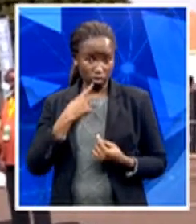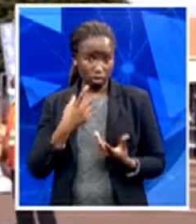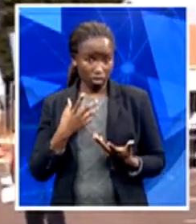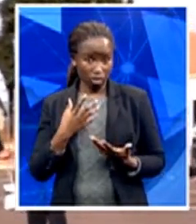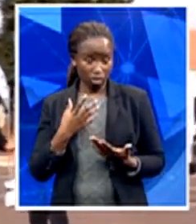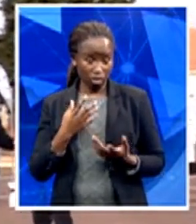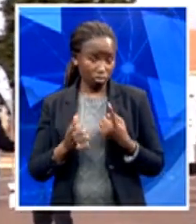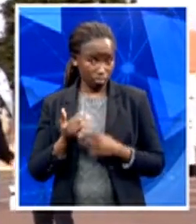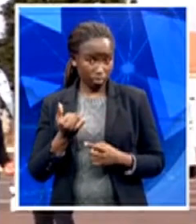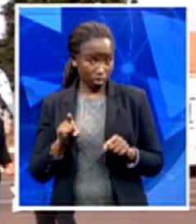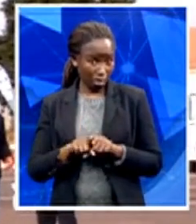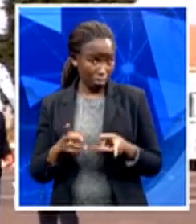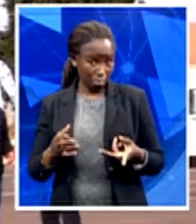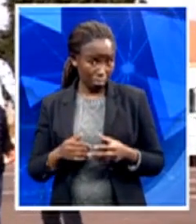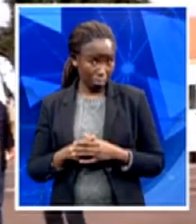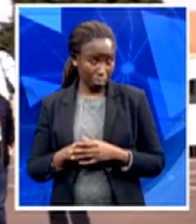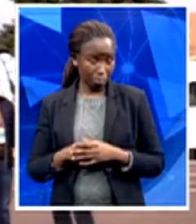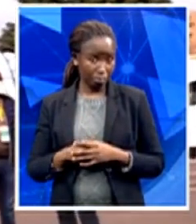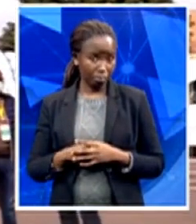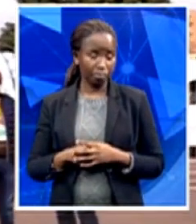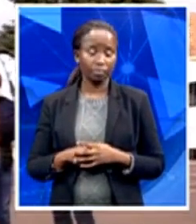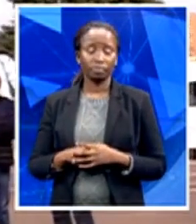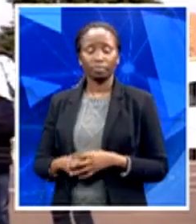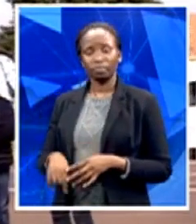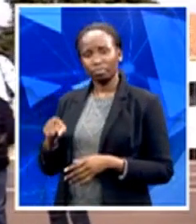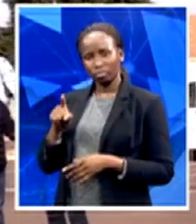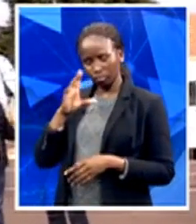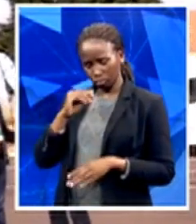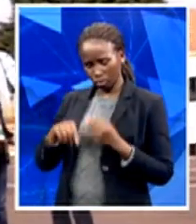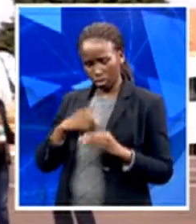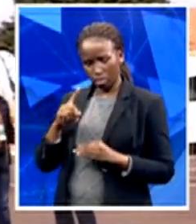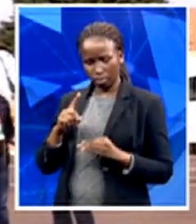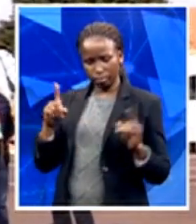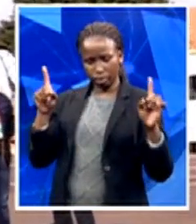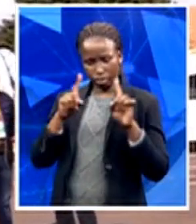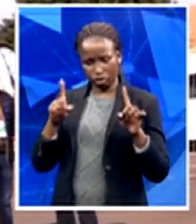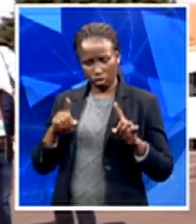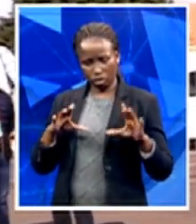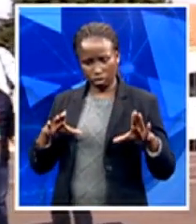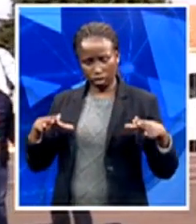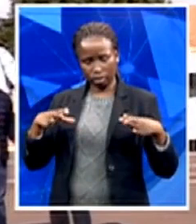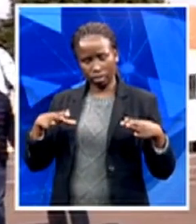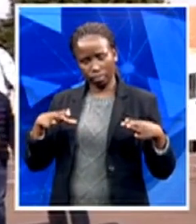a very special sector in our society, the youth,